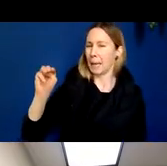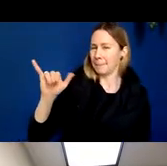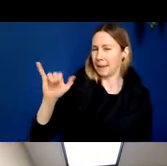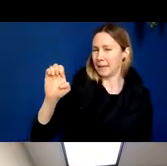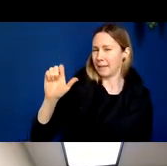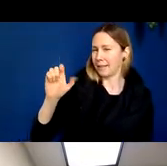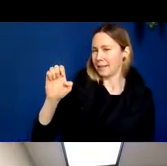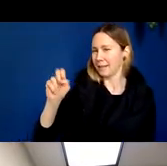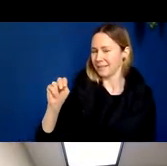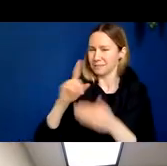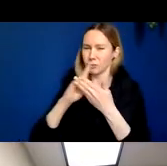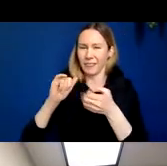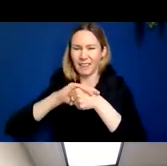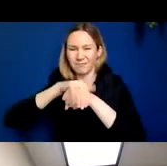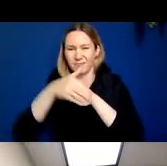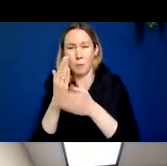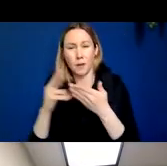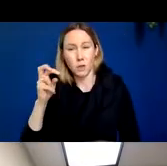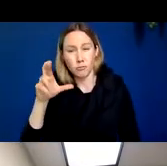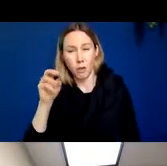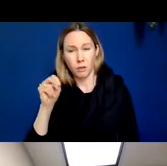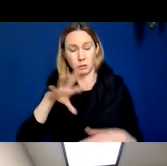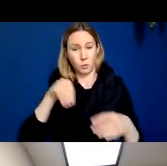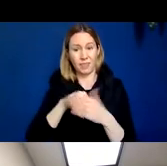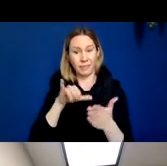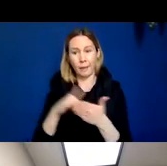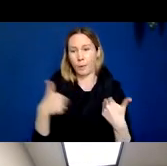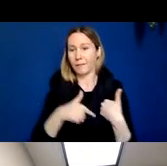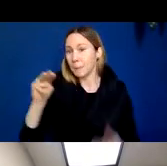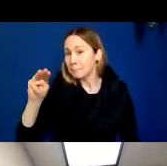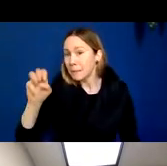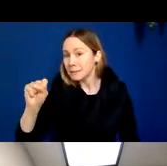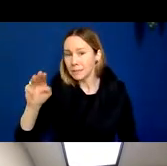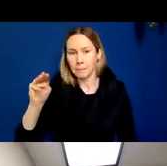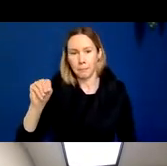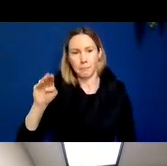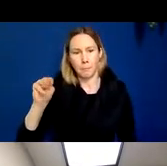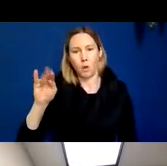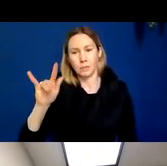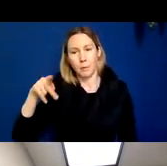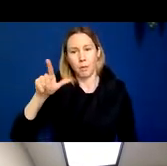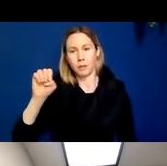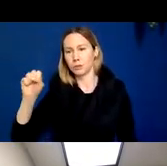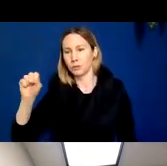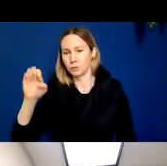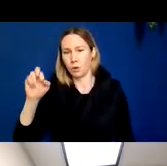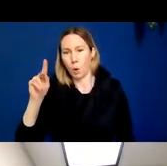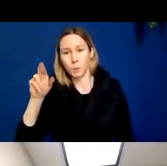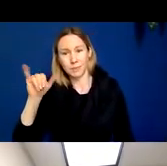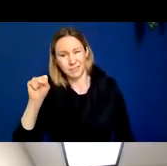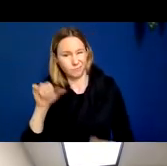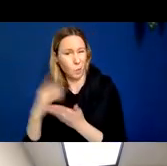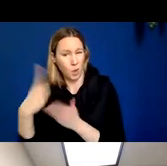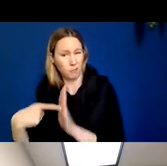neurons. And within this family of diseases, we have multiple sclerosis as being the most representative. We have infectious diseases that